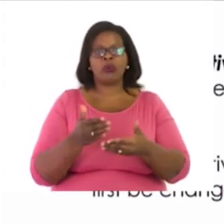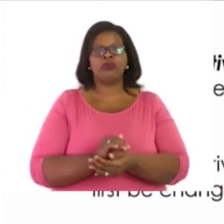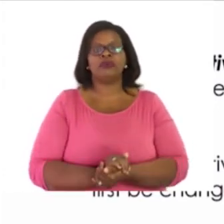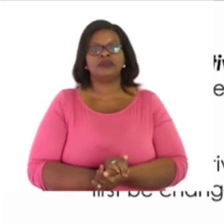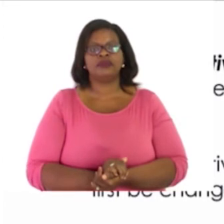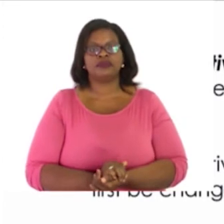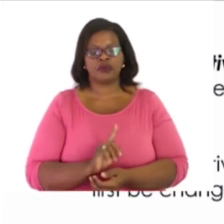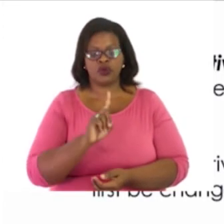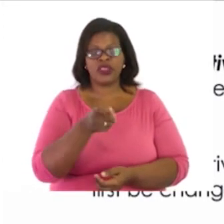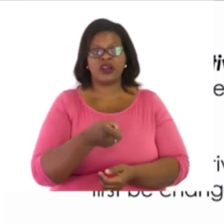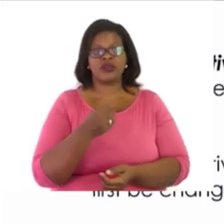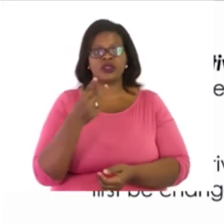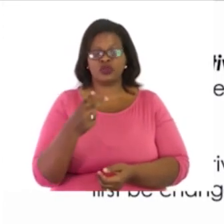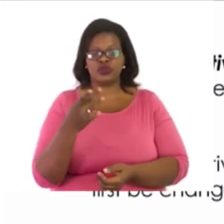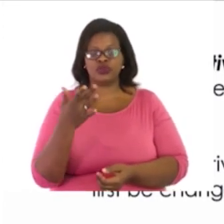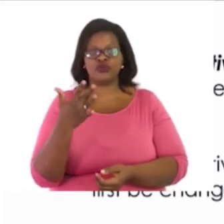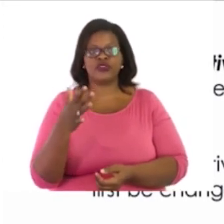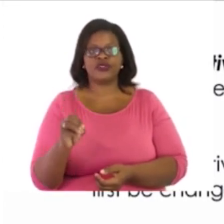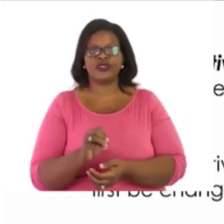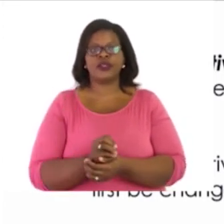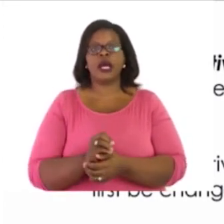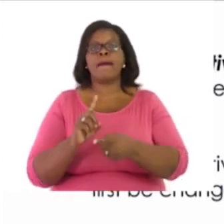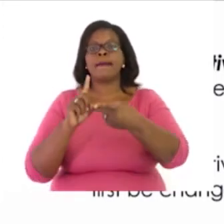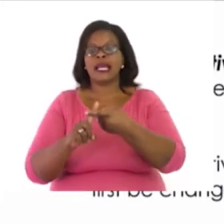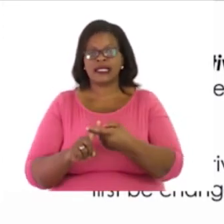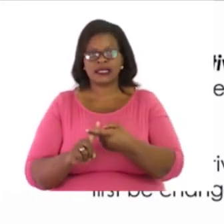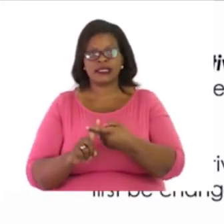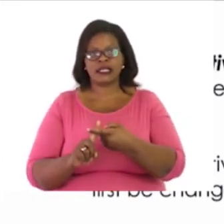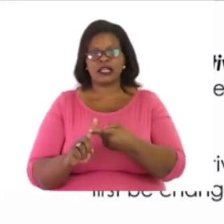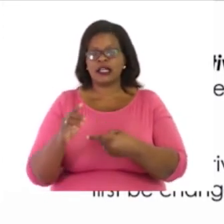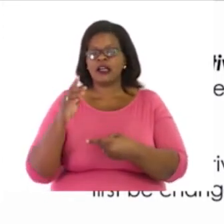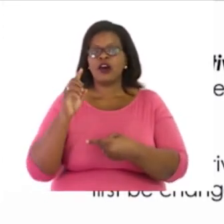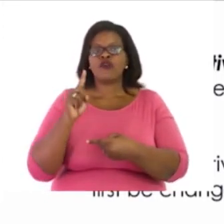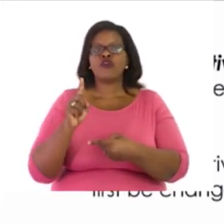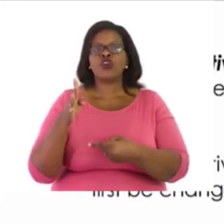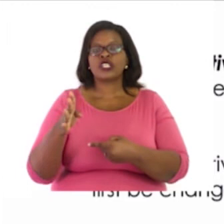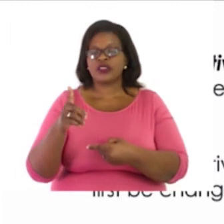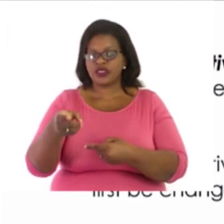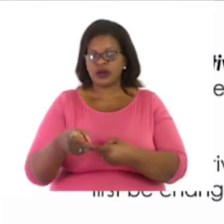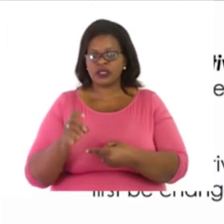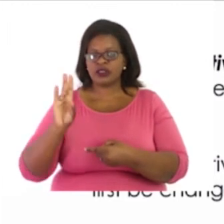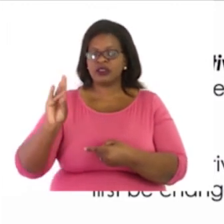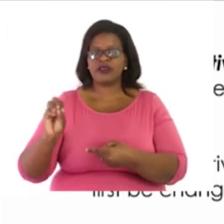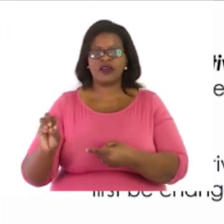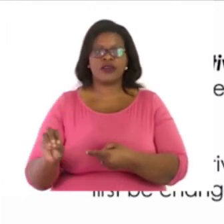1,250 plus 14,700.